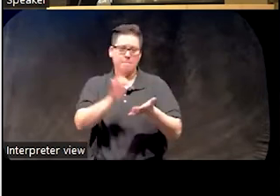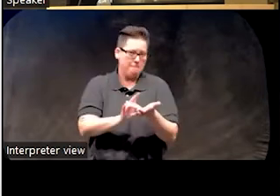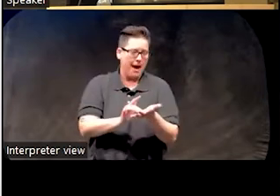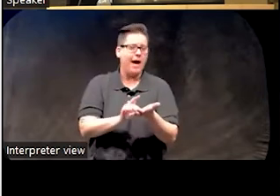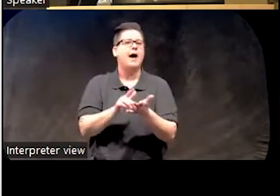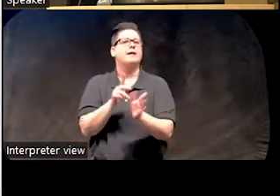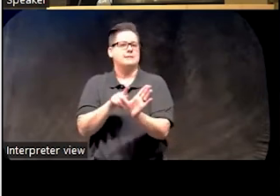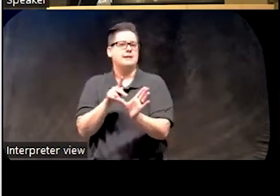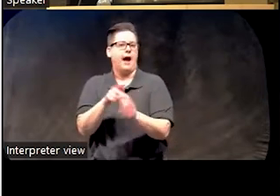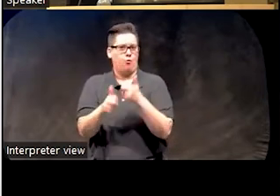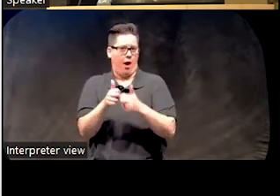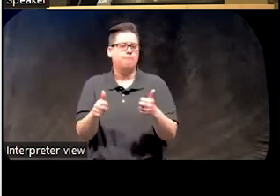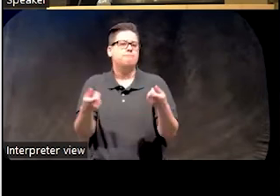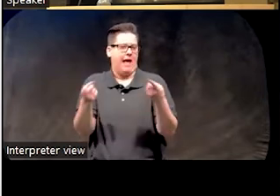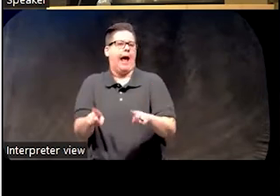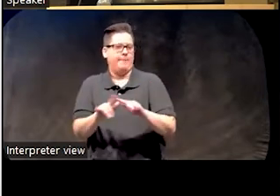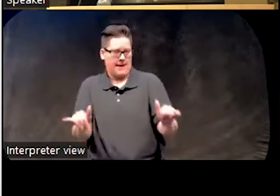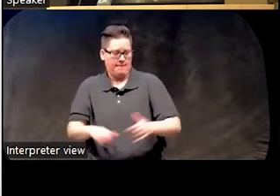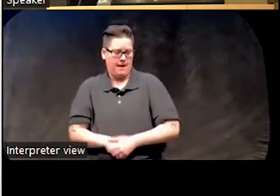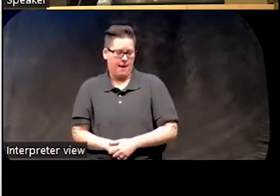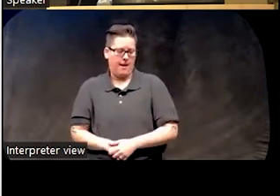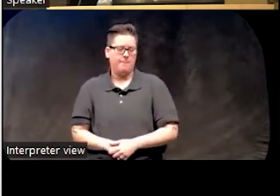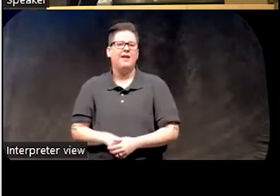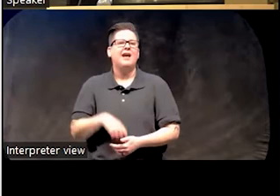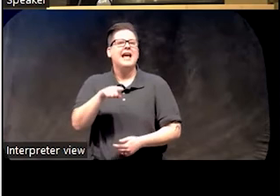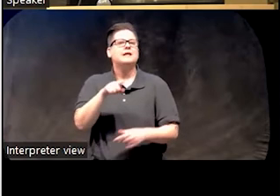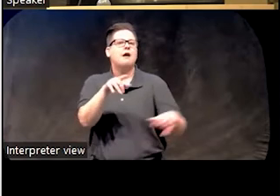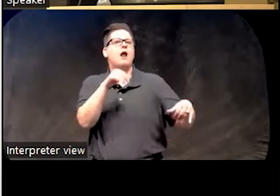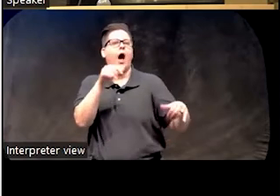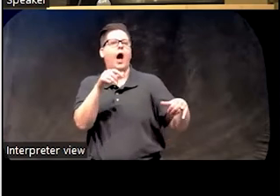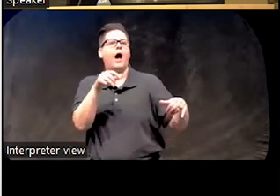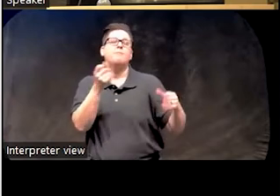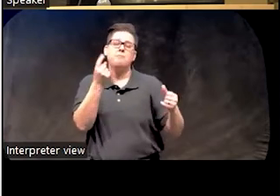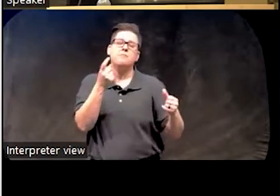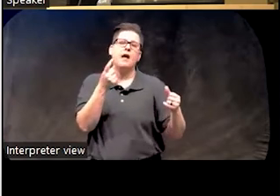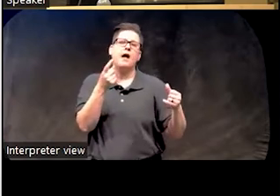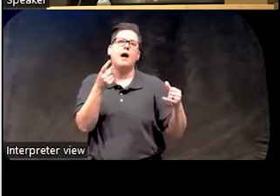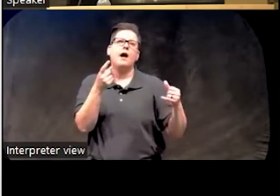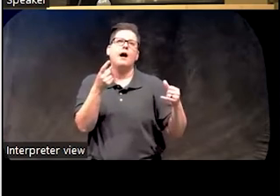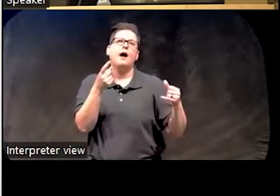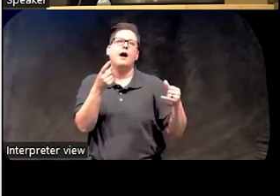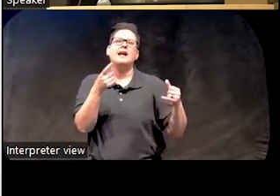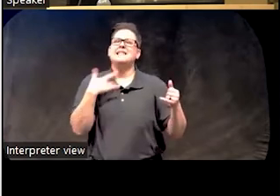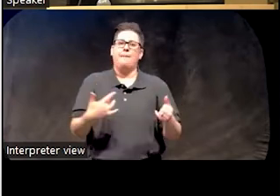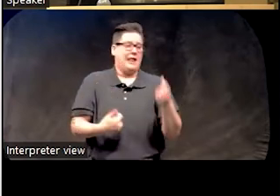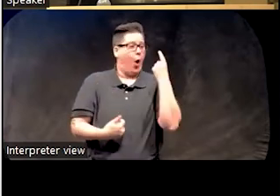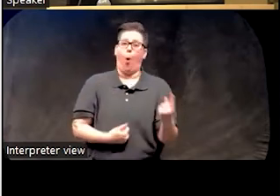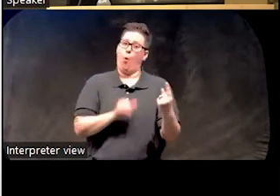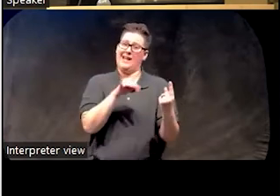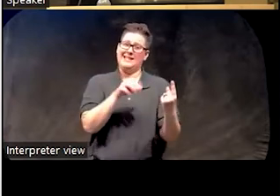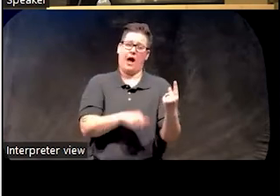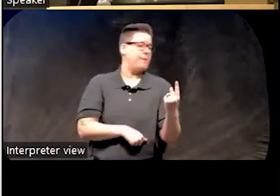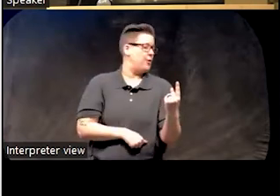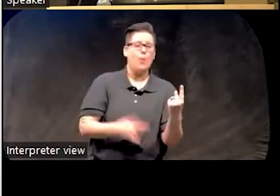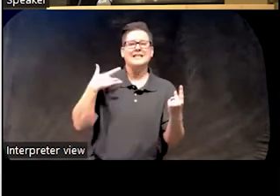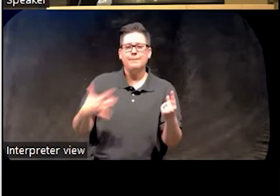psychiatric comorbidities. It's much more common as a comorbid condition. So there's very little, I just have insomnia and nothing else